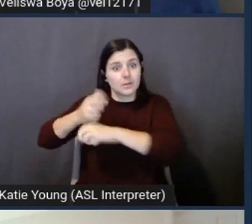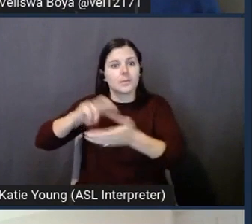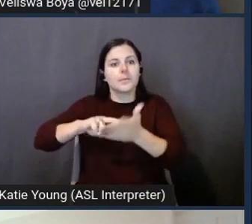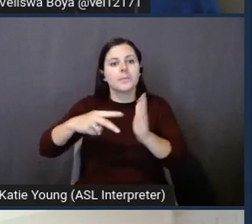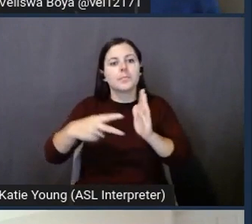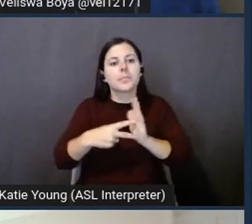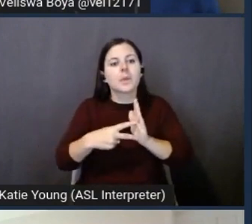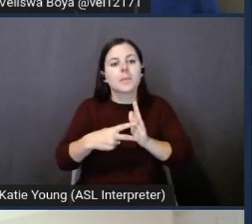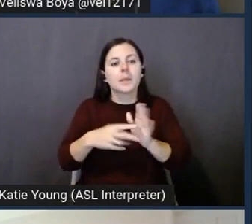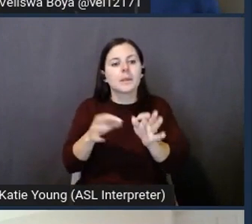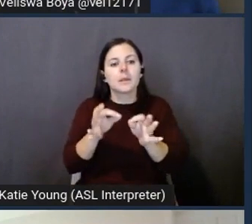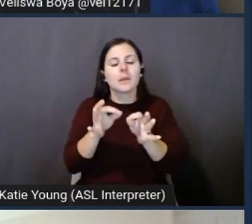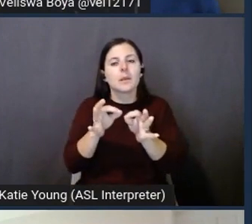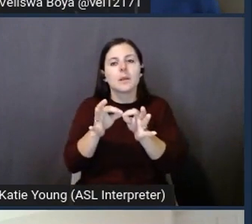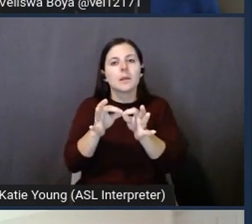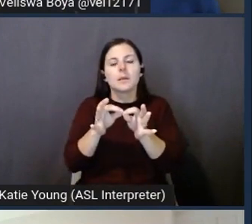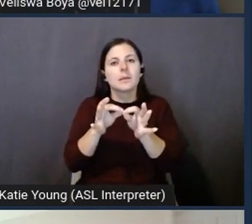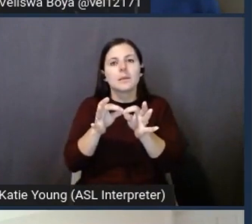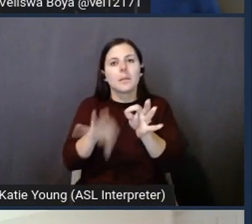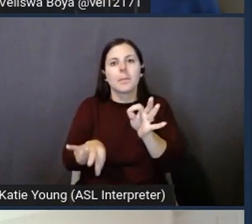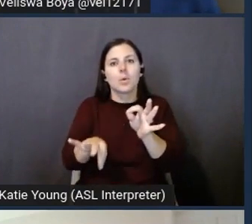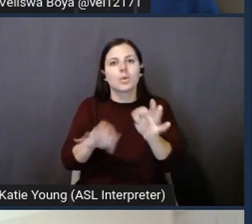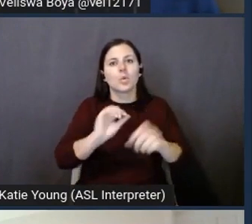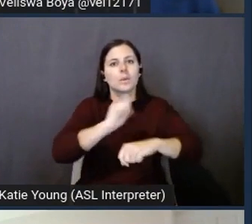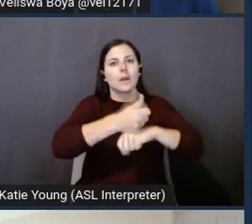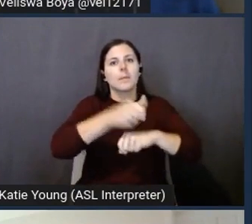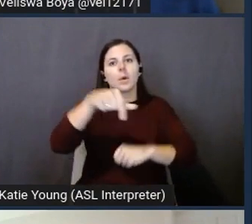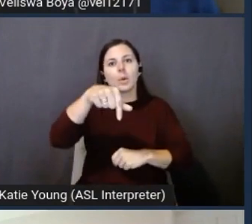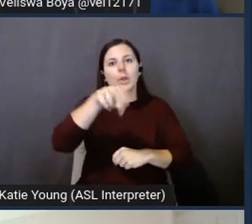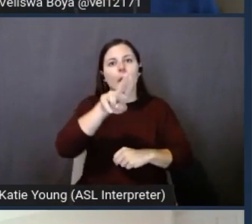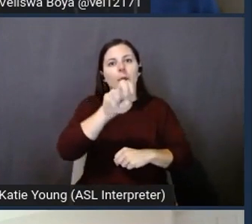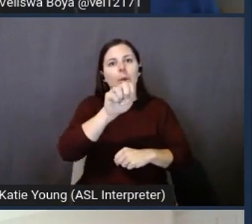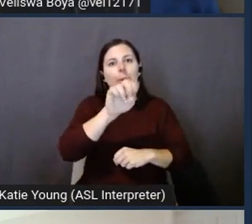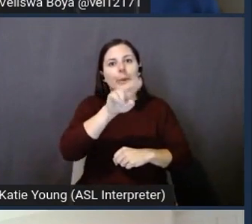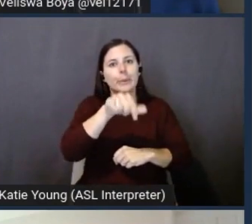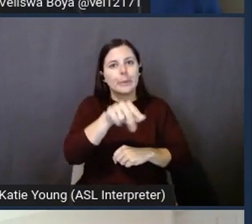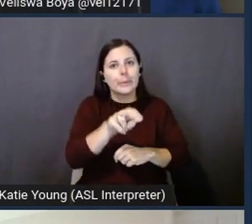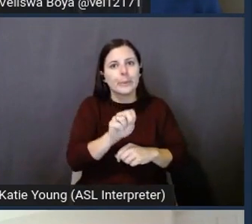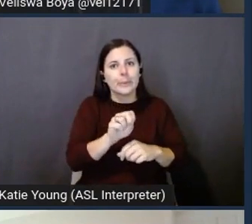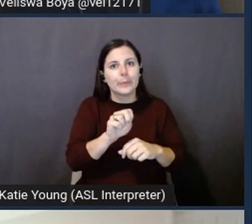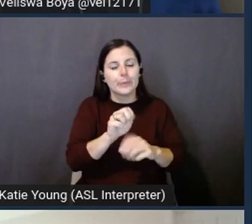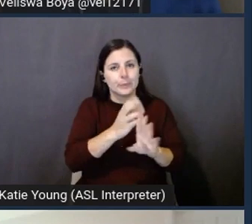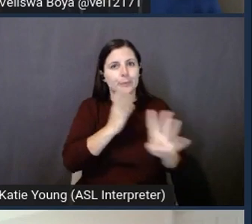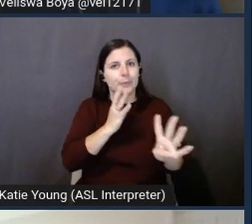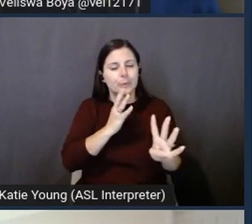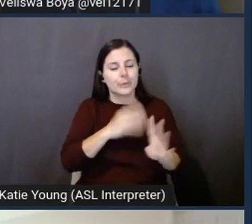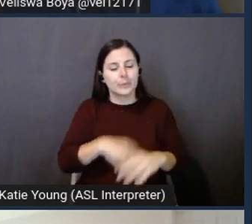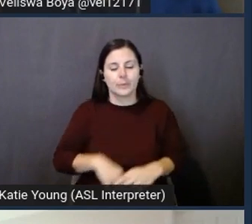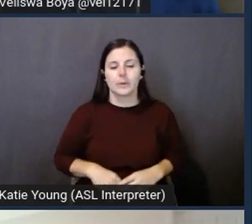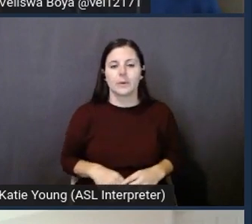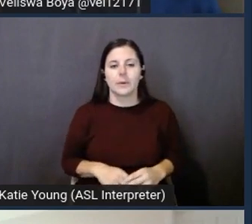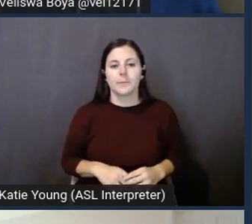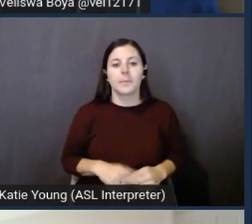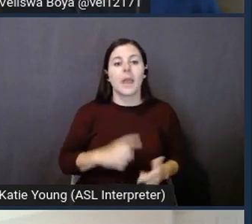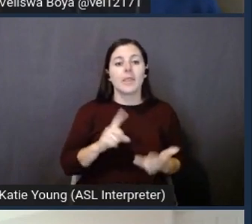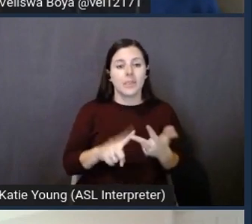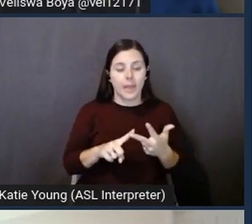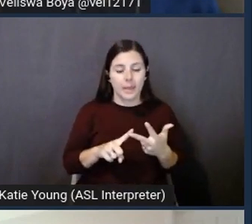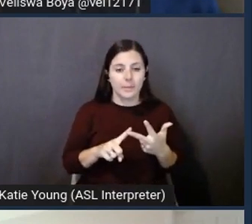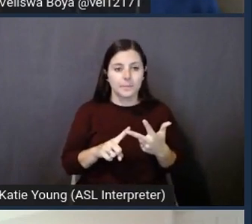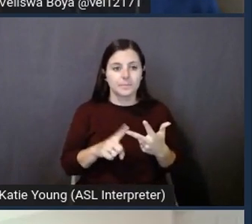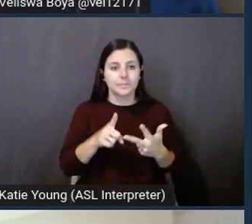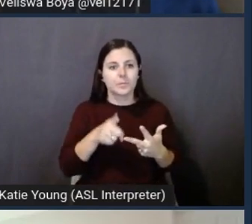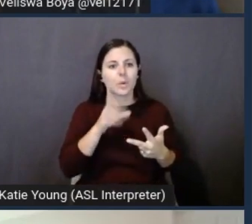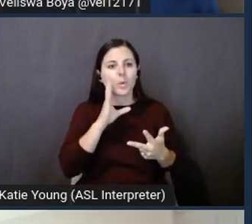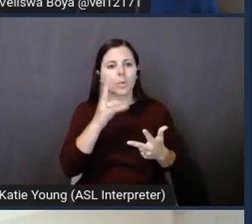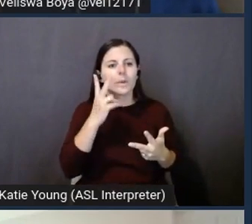of configuring your queue, which is something we already have, that capability. So you go ahead and do that. And then you will see